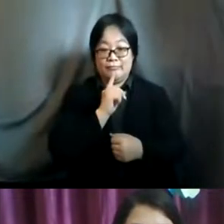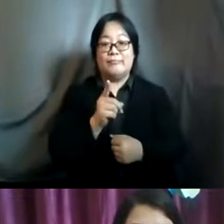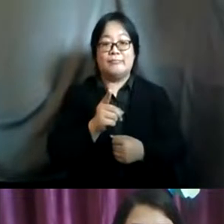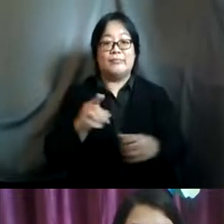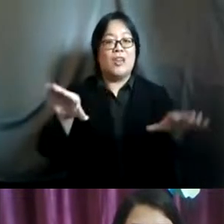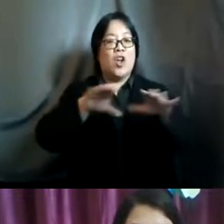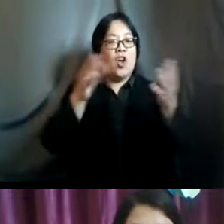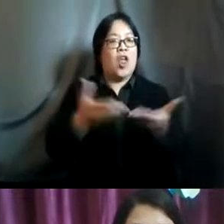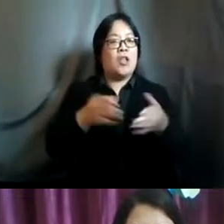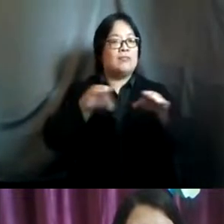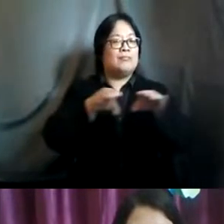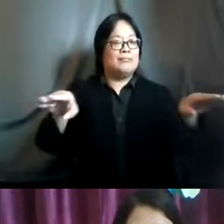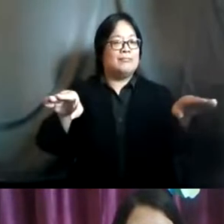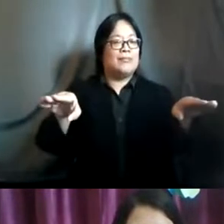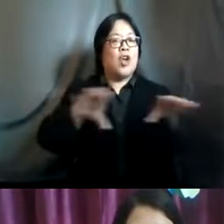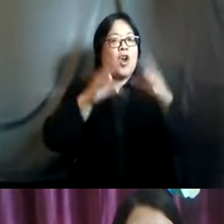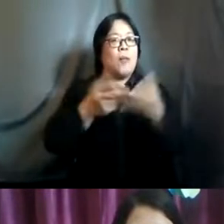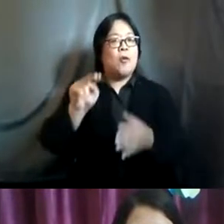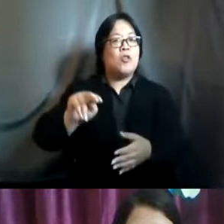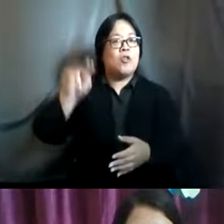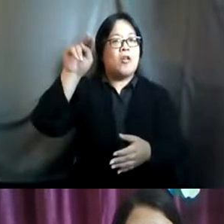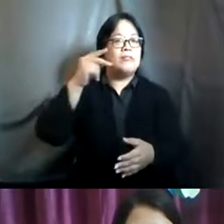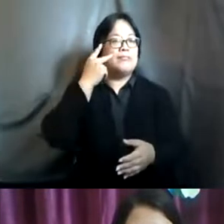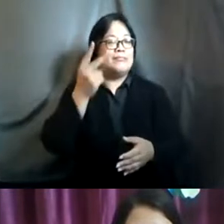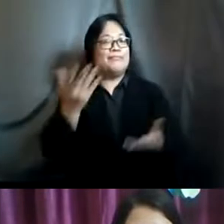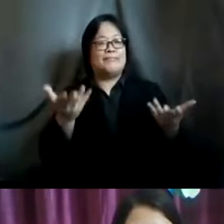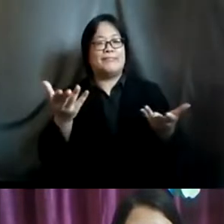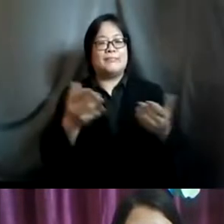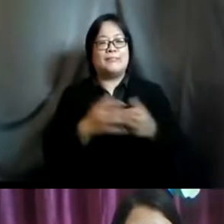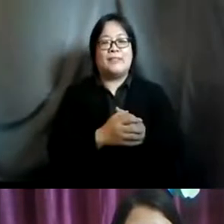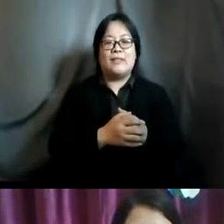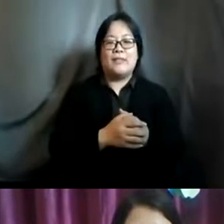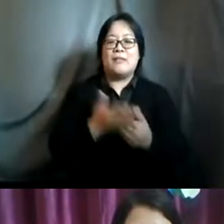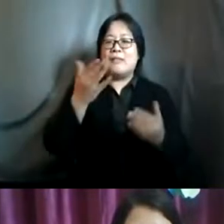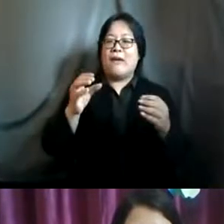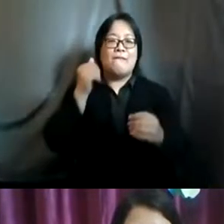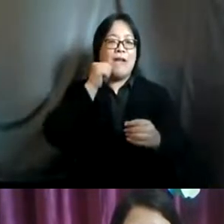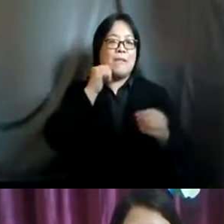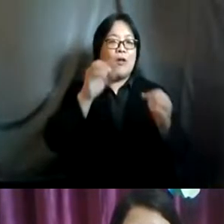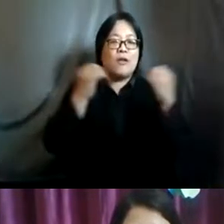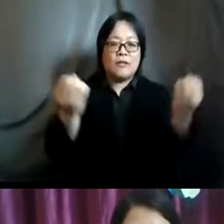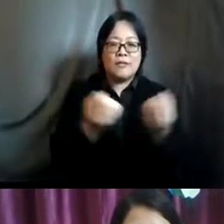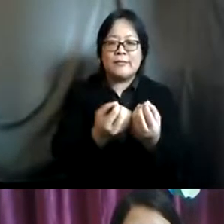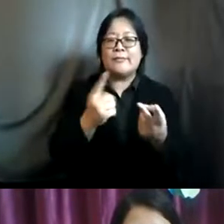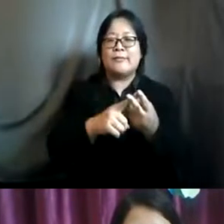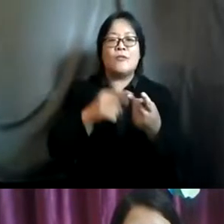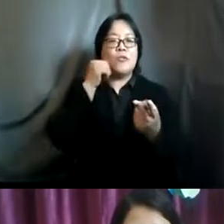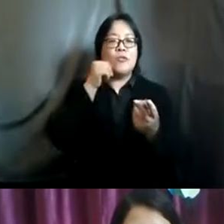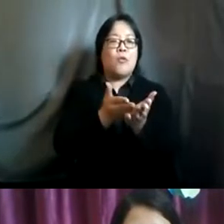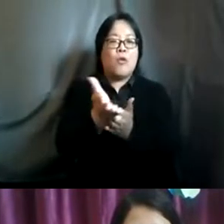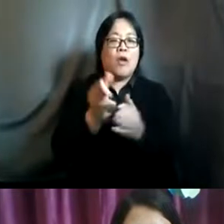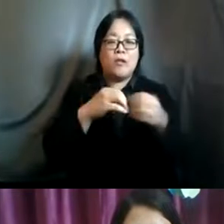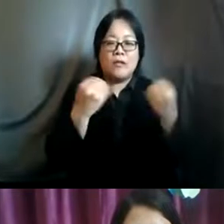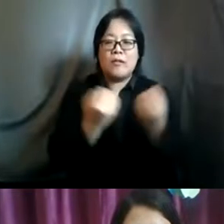north we can definitely see a cleavage between perhaps the feminist organizations or the women's rights organizations with trans-led